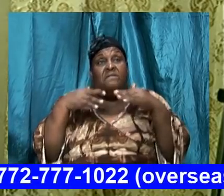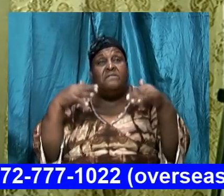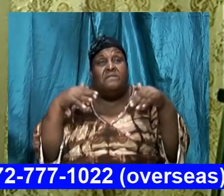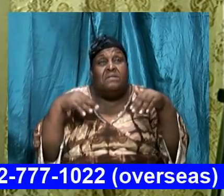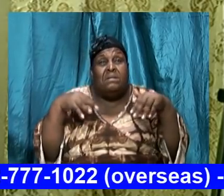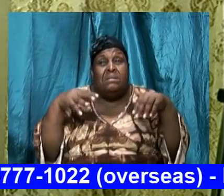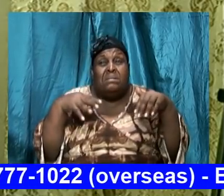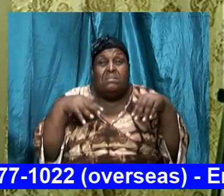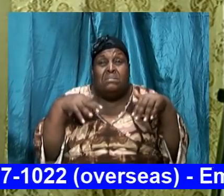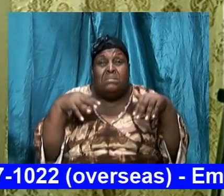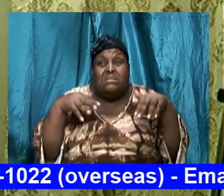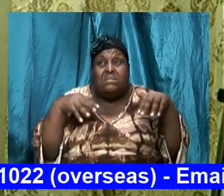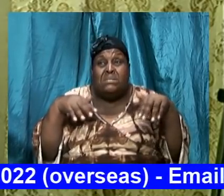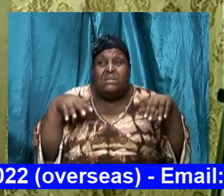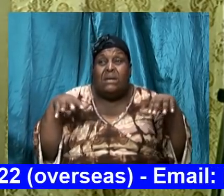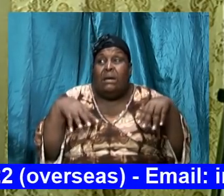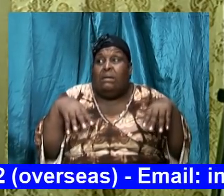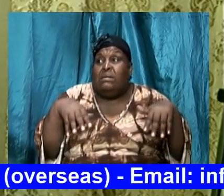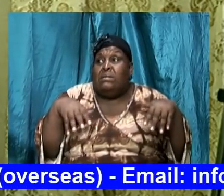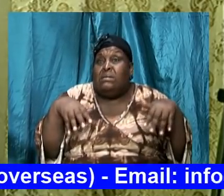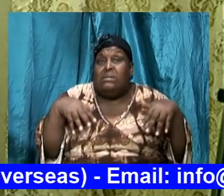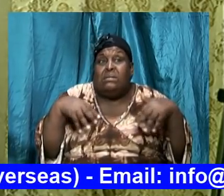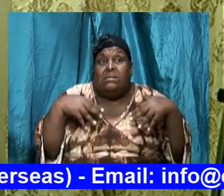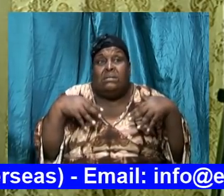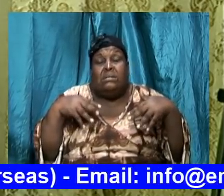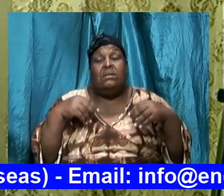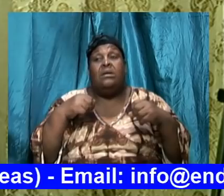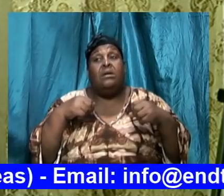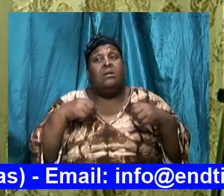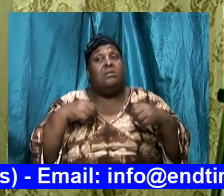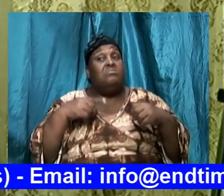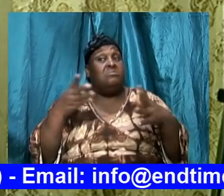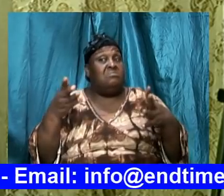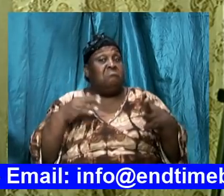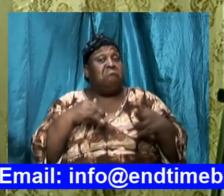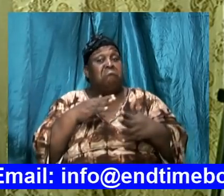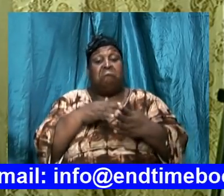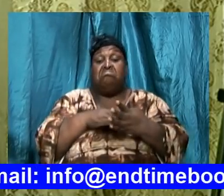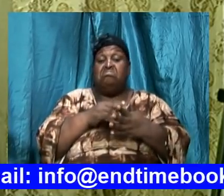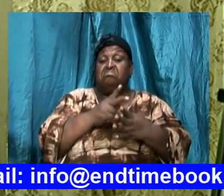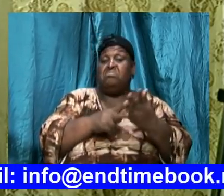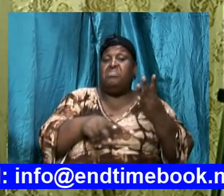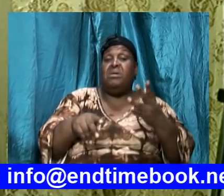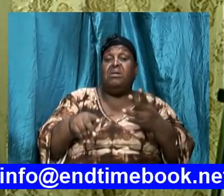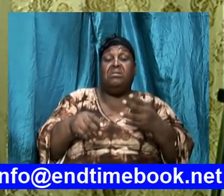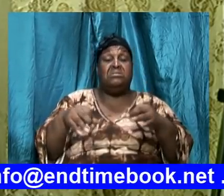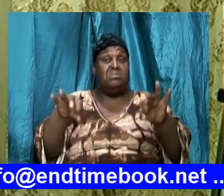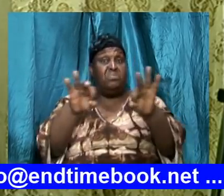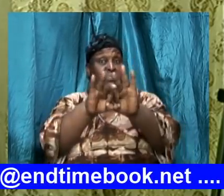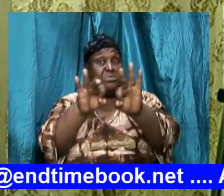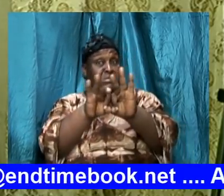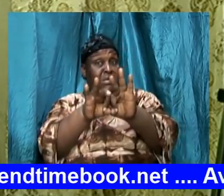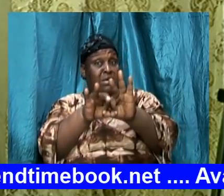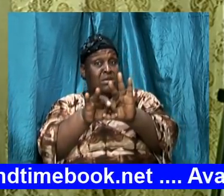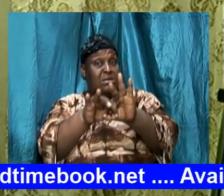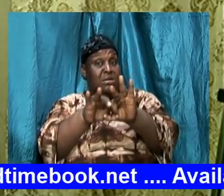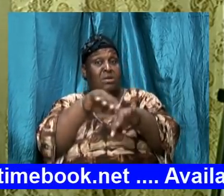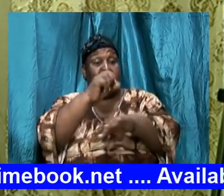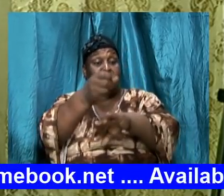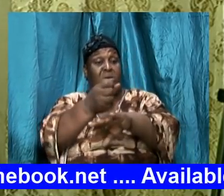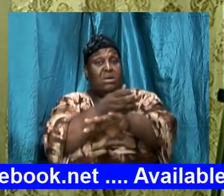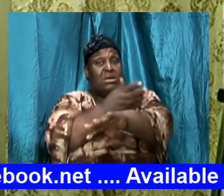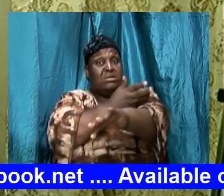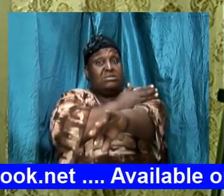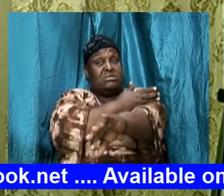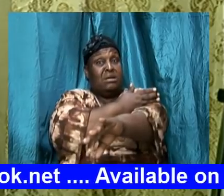we're going to get there but these middle parts are crucial because I want to establish a basis for the things that I'm going to